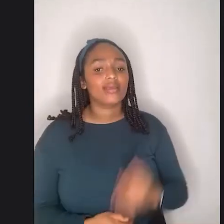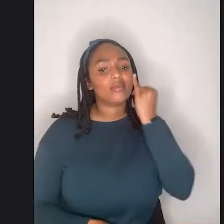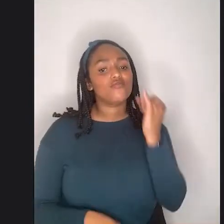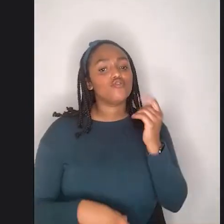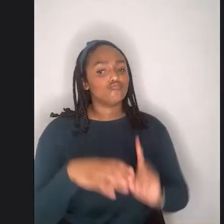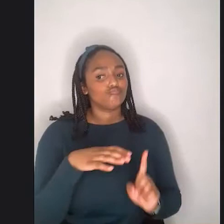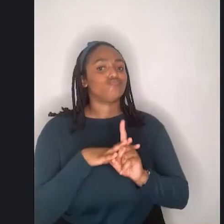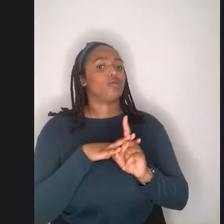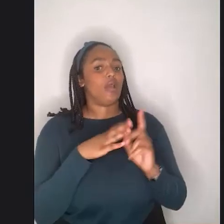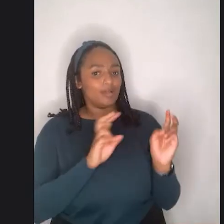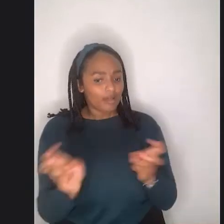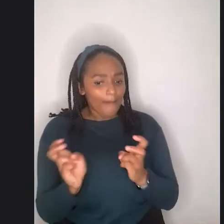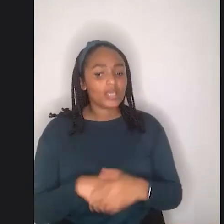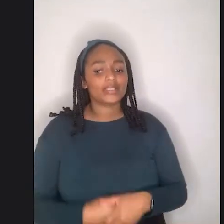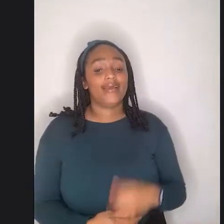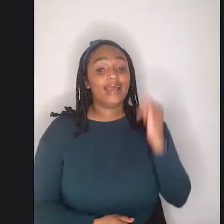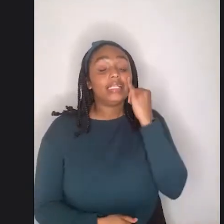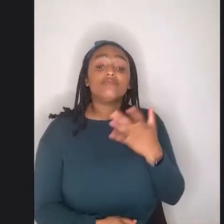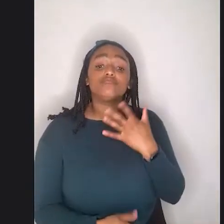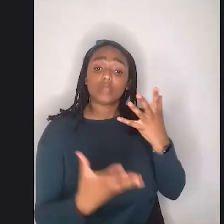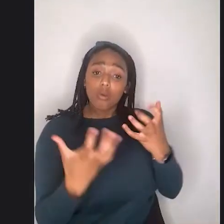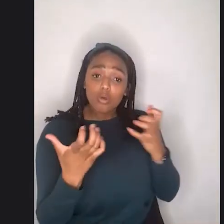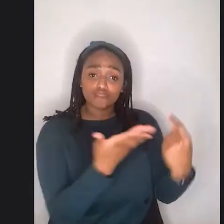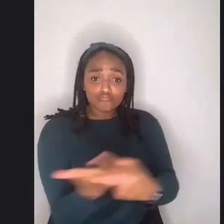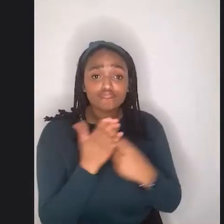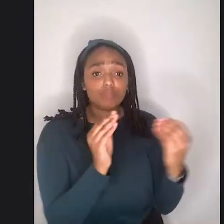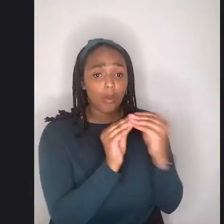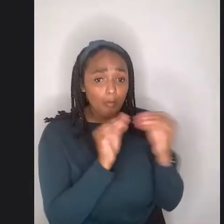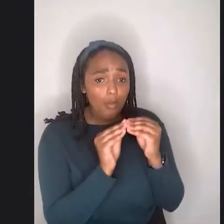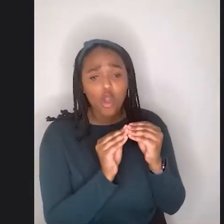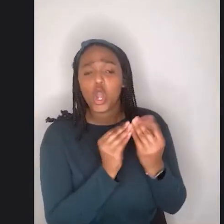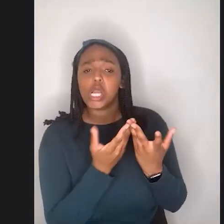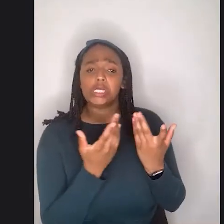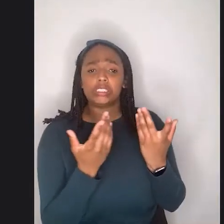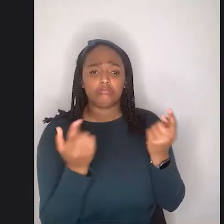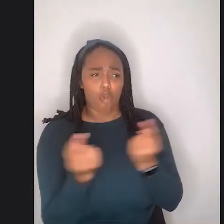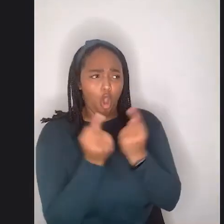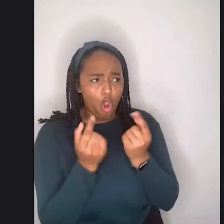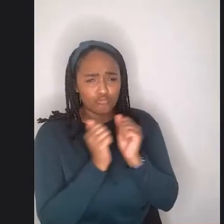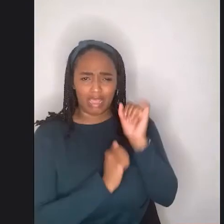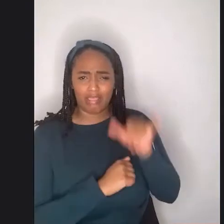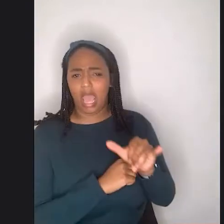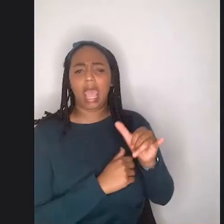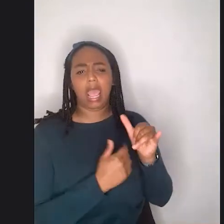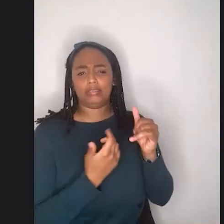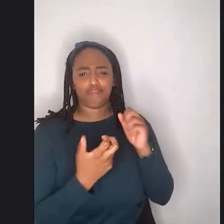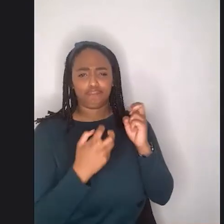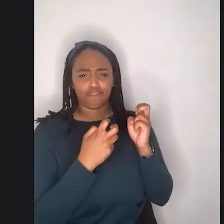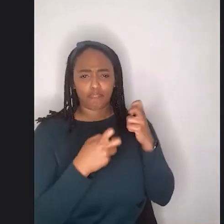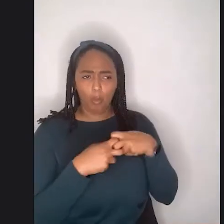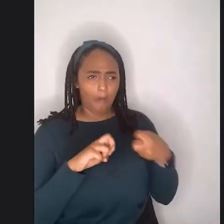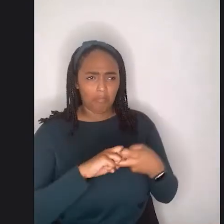things and if they would like to discuss it further, I don't see any harm in it, to be honest. I think that, um,